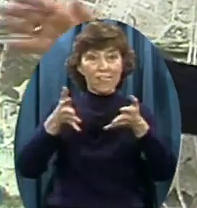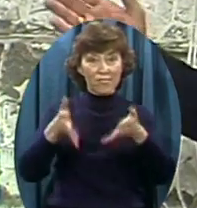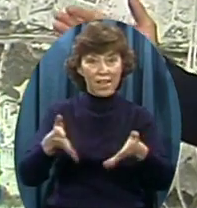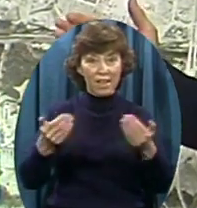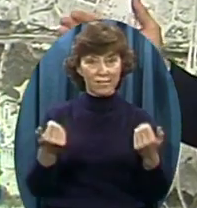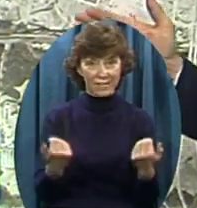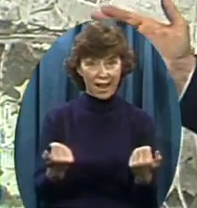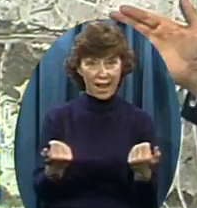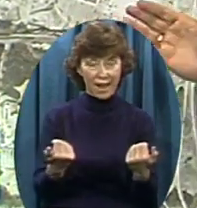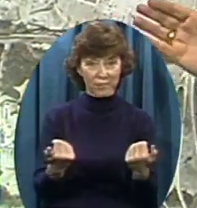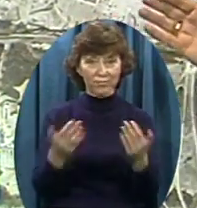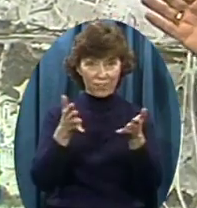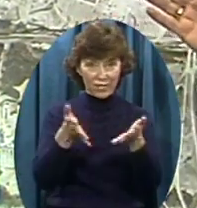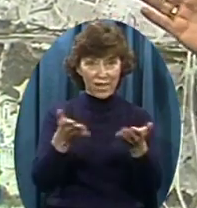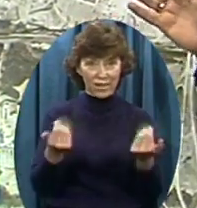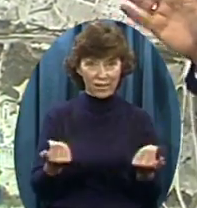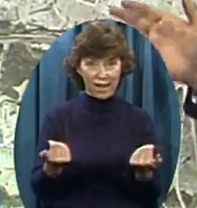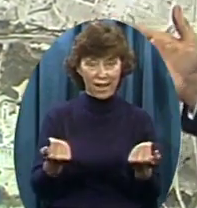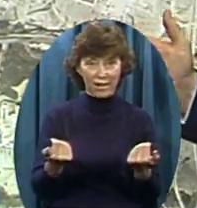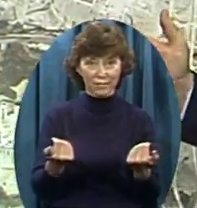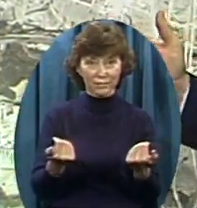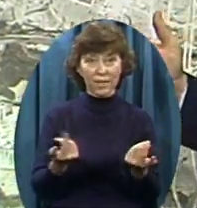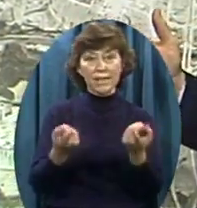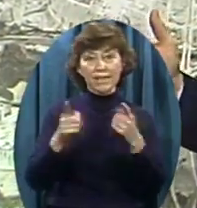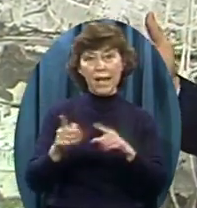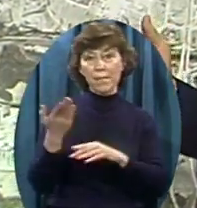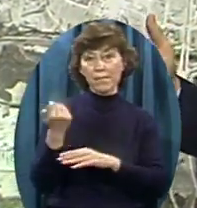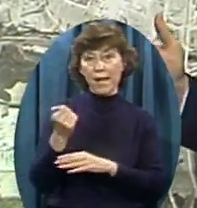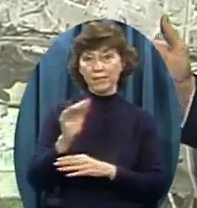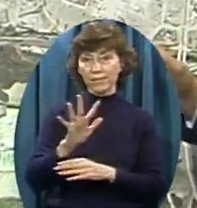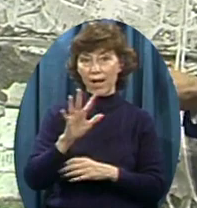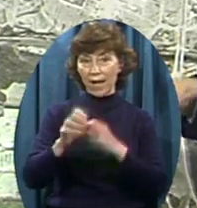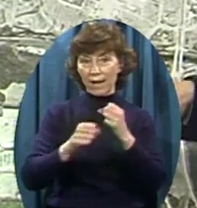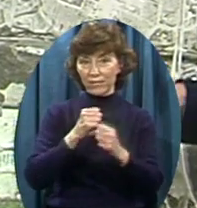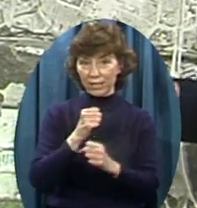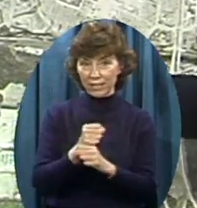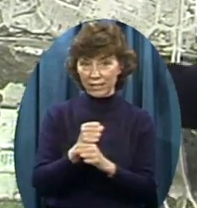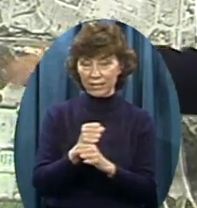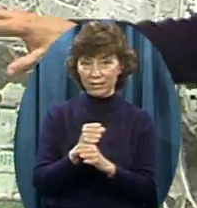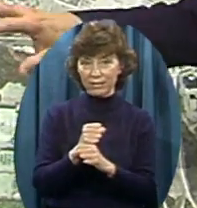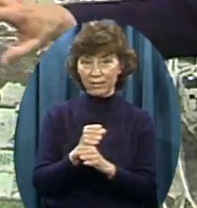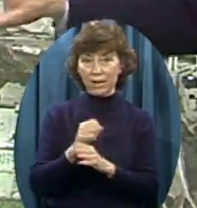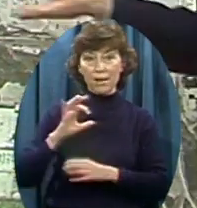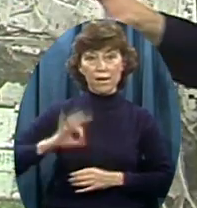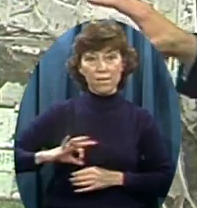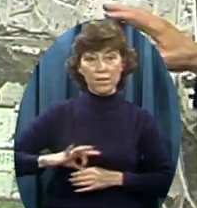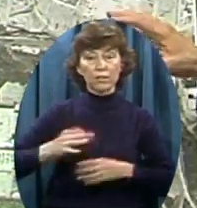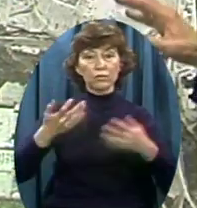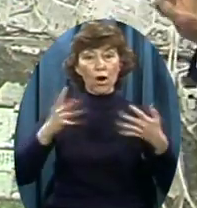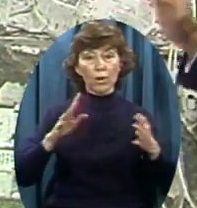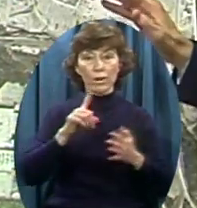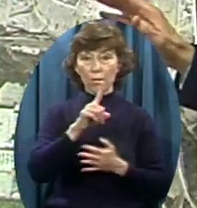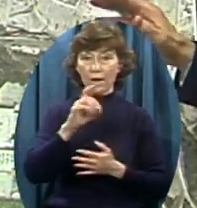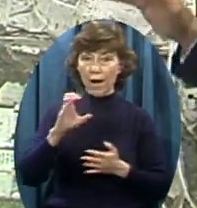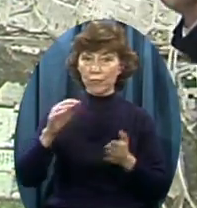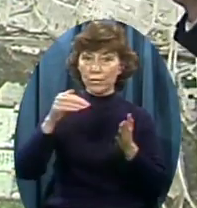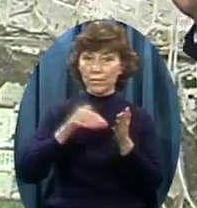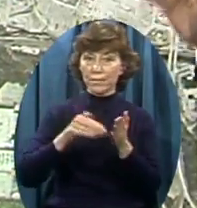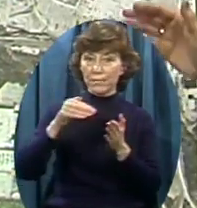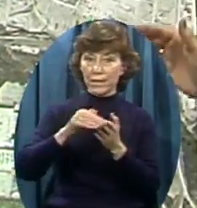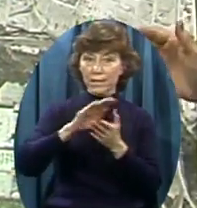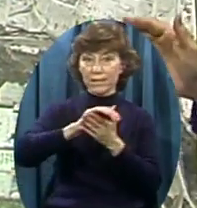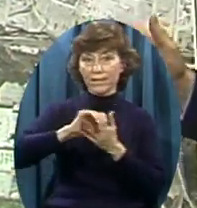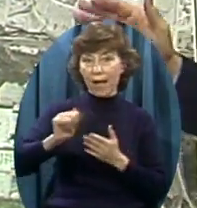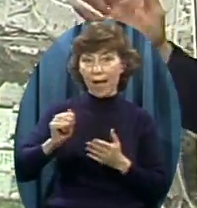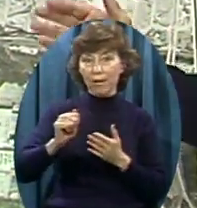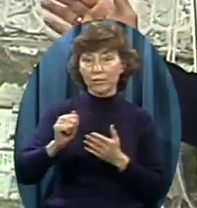It's all happened In the last Oh five years or so Six years We've invested Over a hundred million dollars Right now In land acquisitions